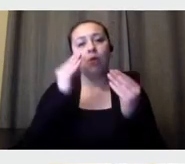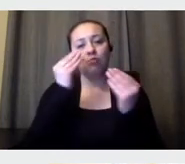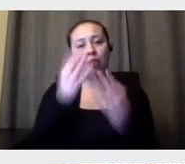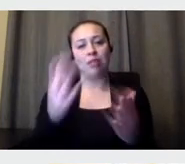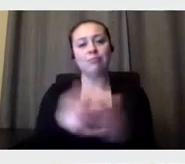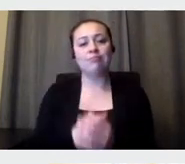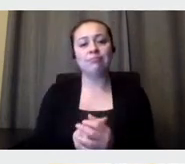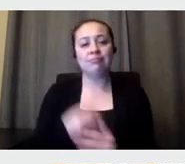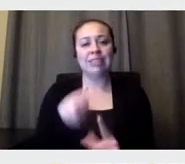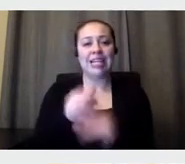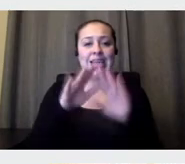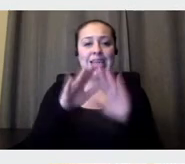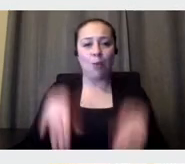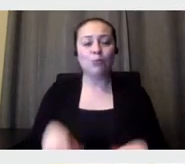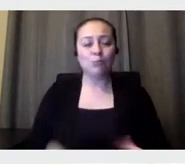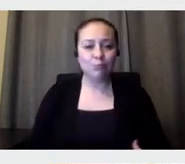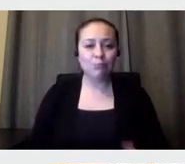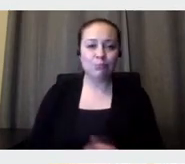house.